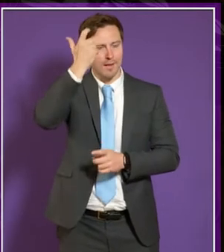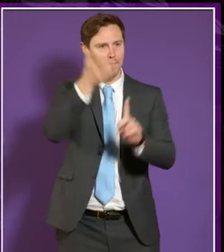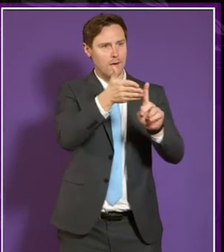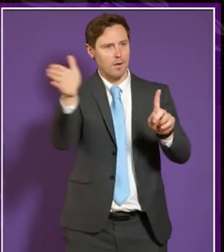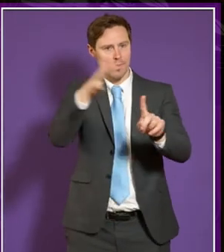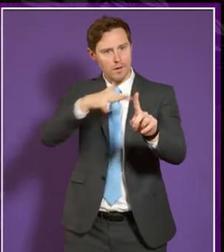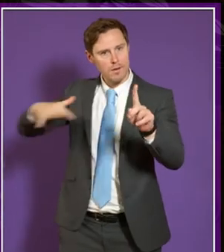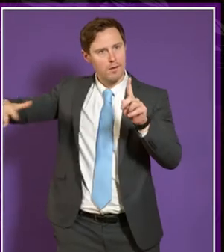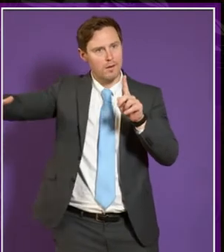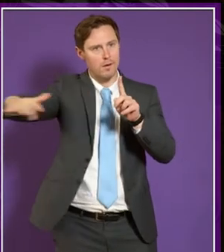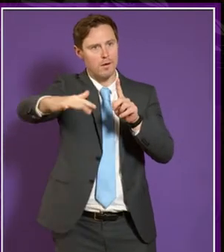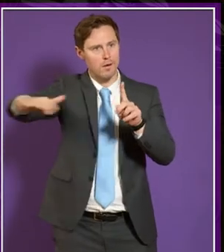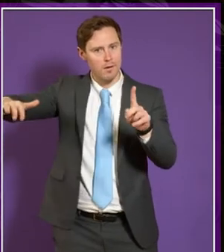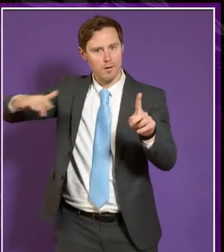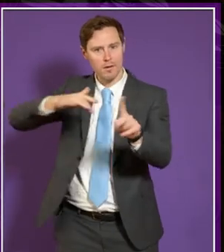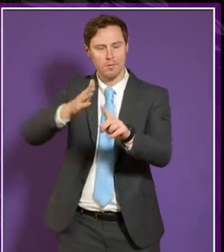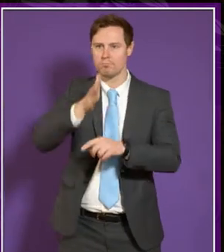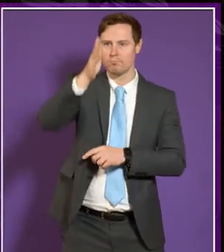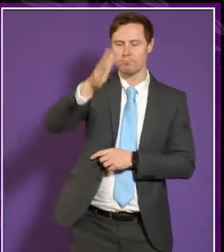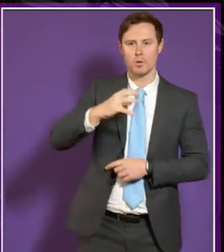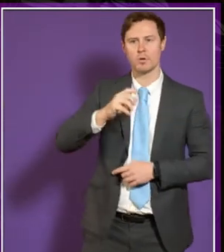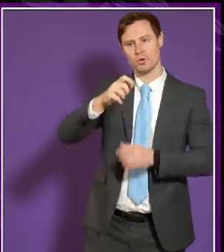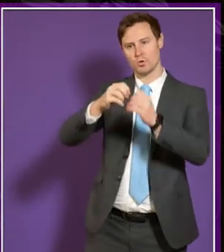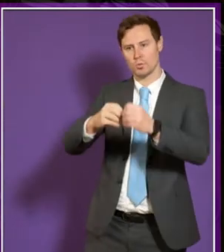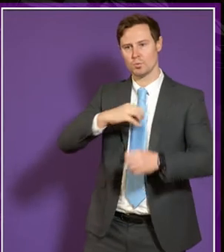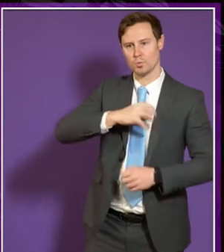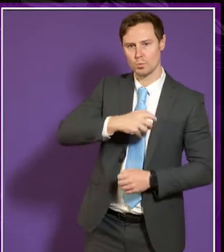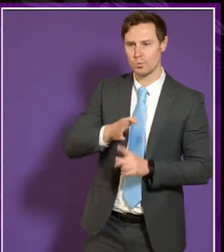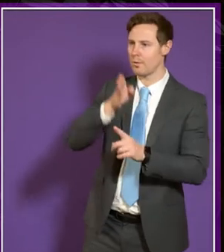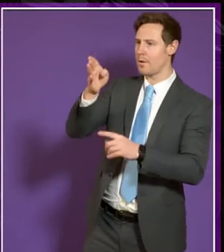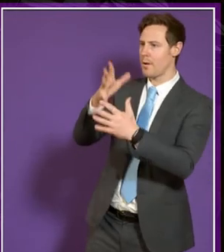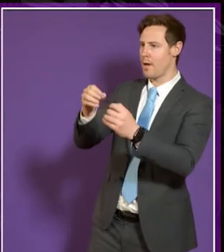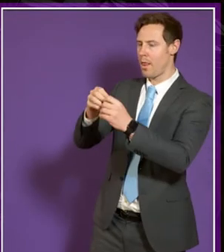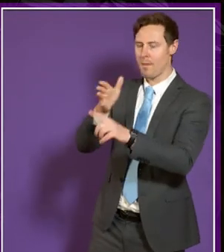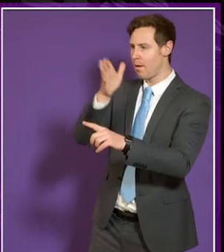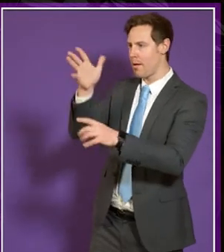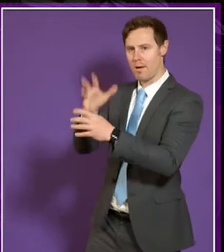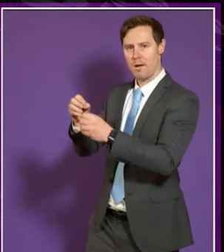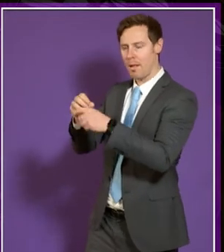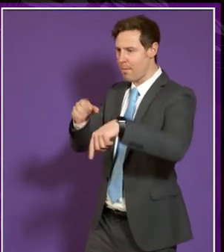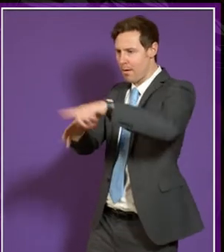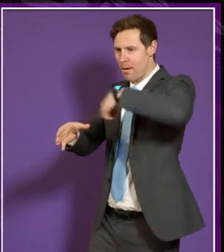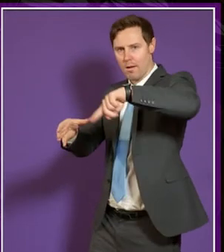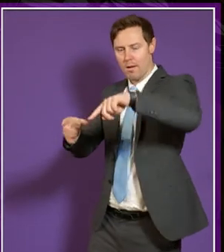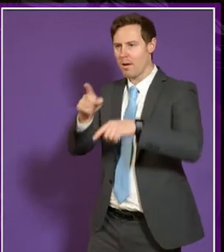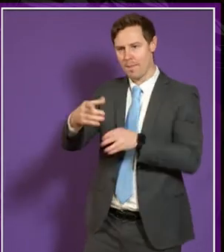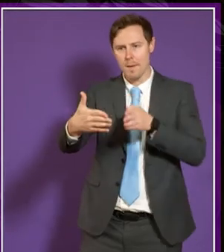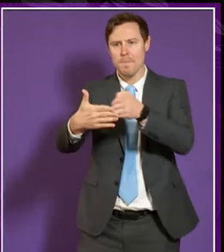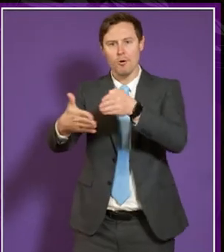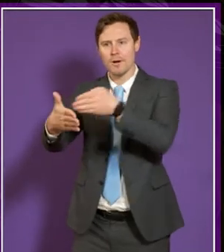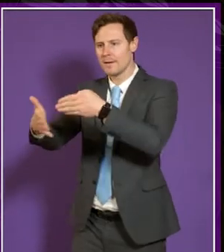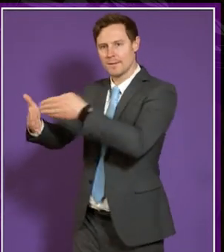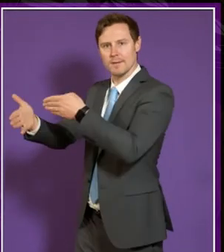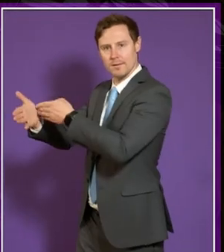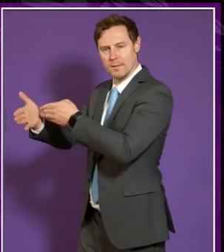enable them to access the student union to access clubs and societies what barriers is that going to present